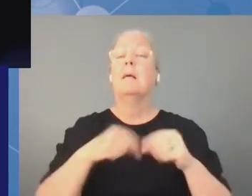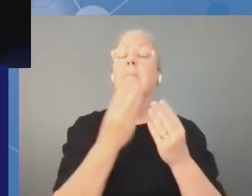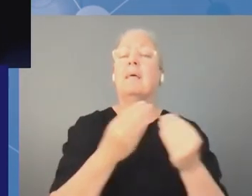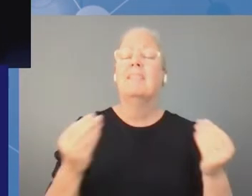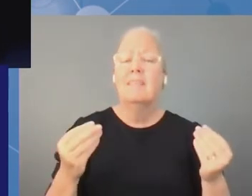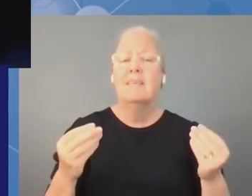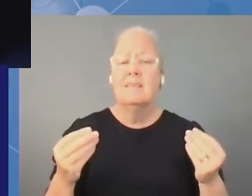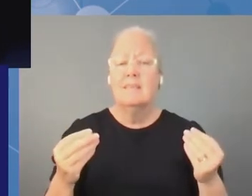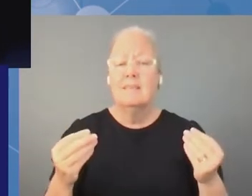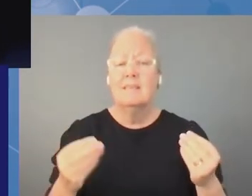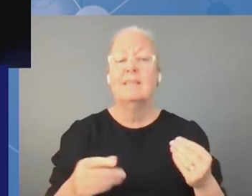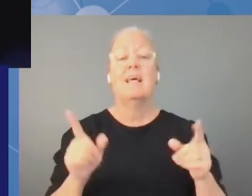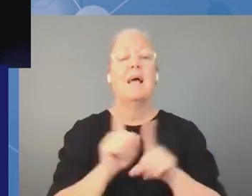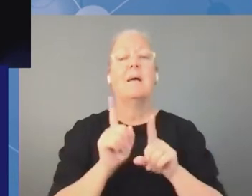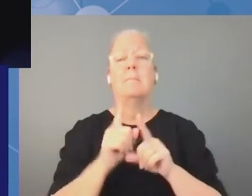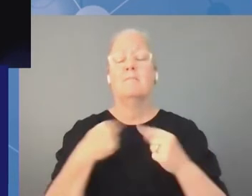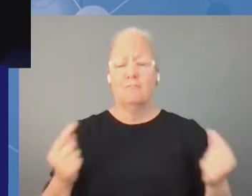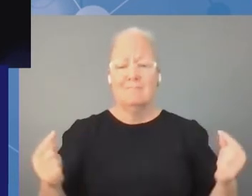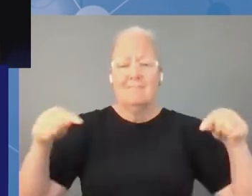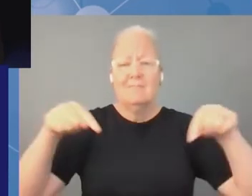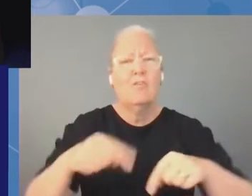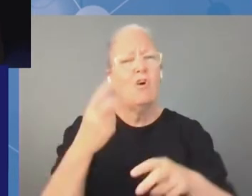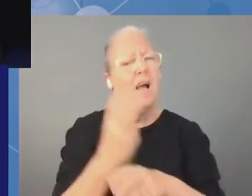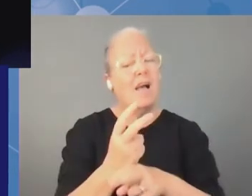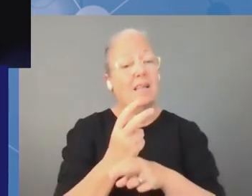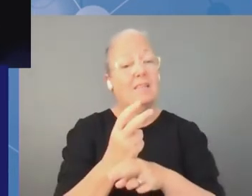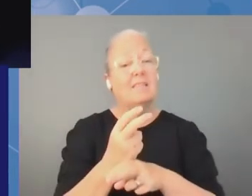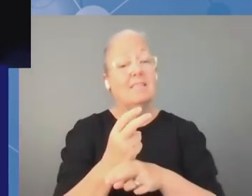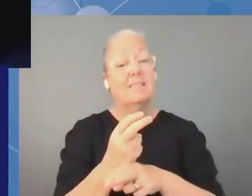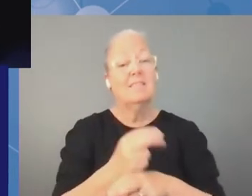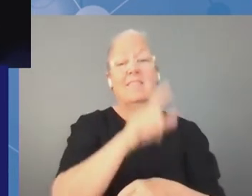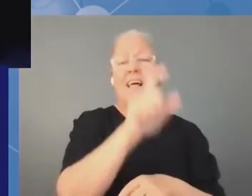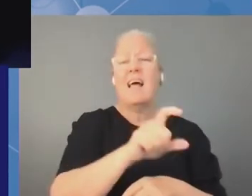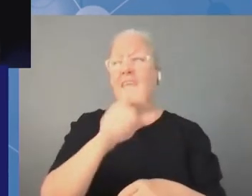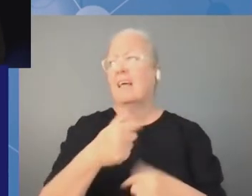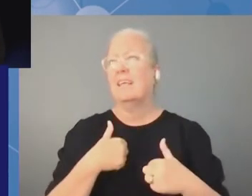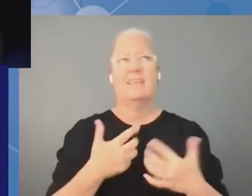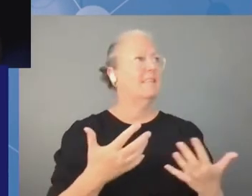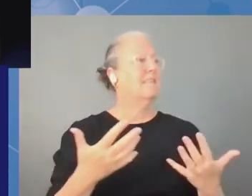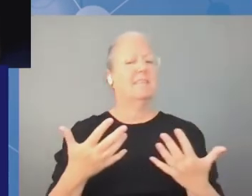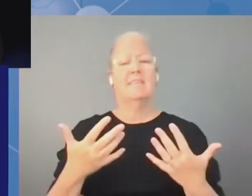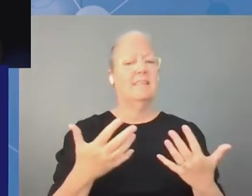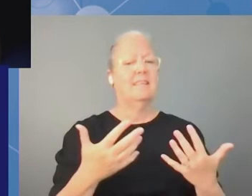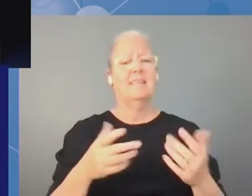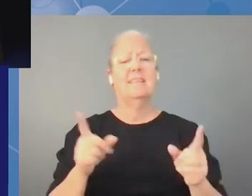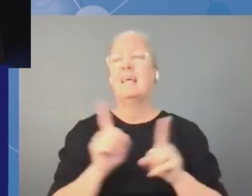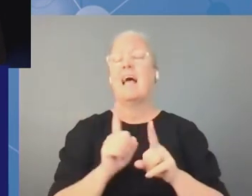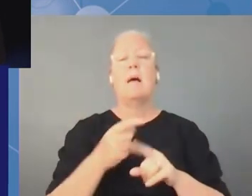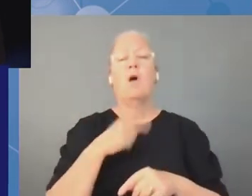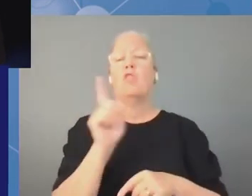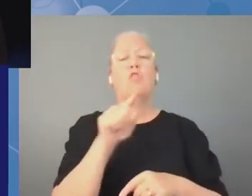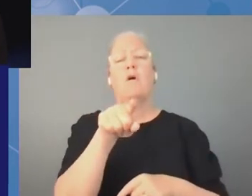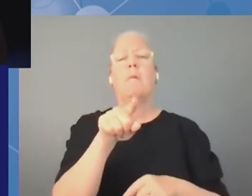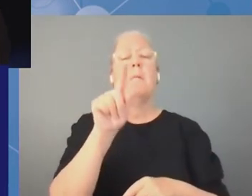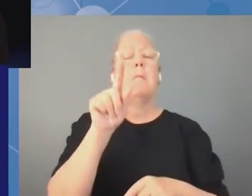the in-person participant actually i think in-person participants often felt treated as second-class citizens without offense because actually in several